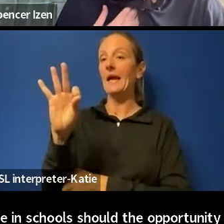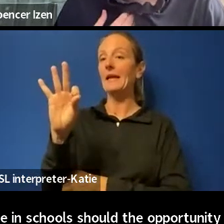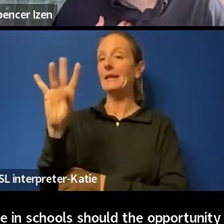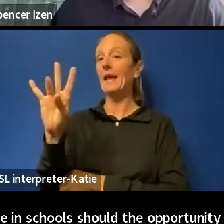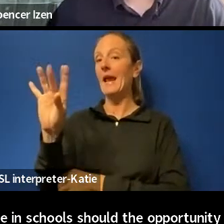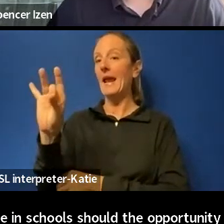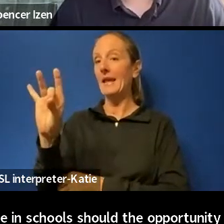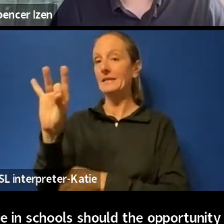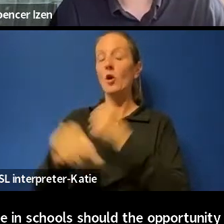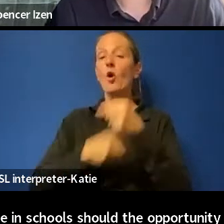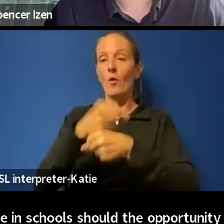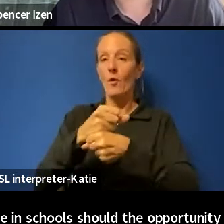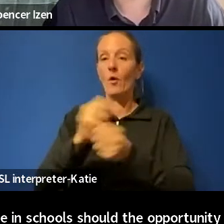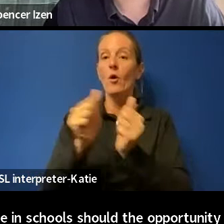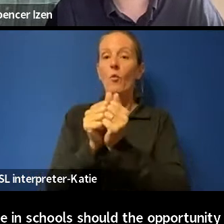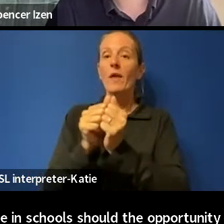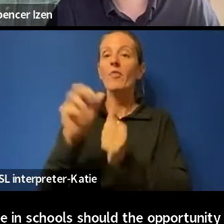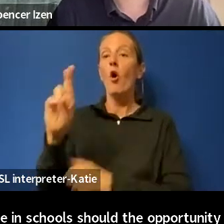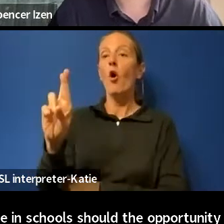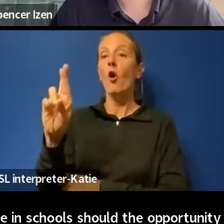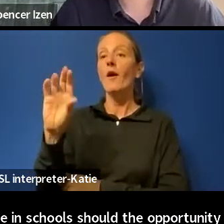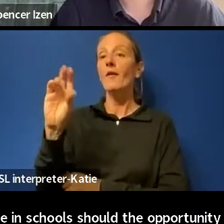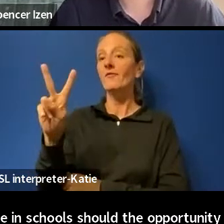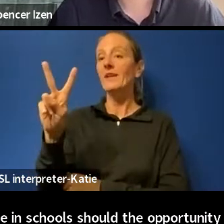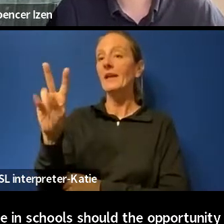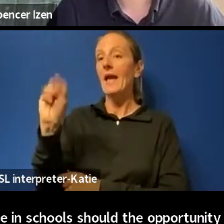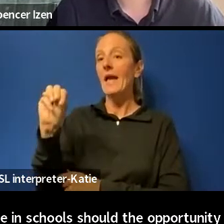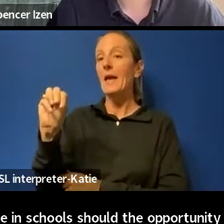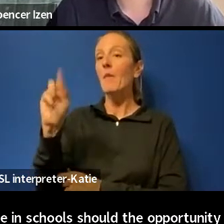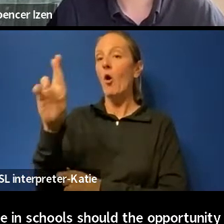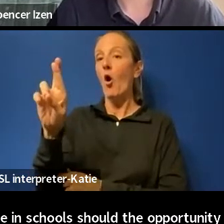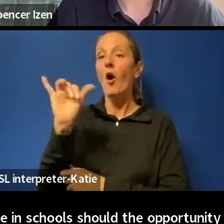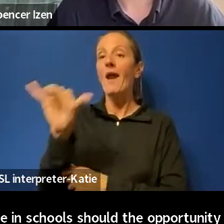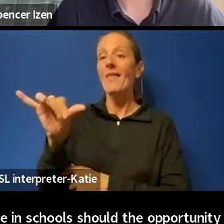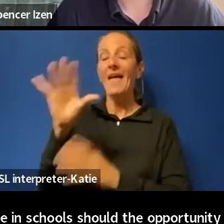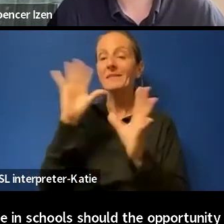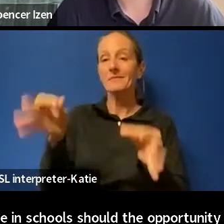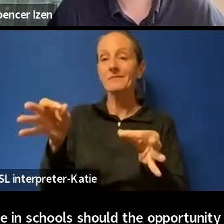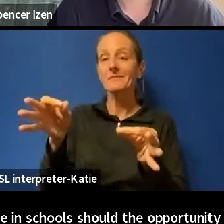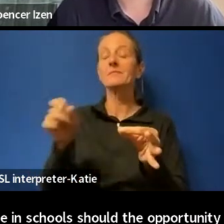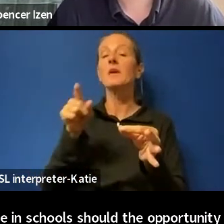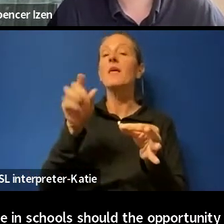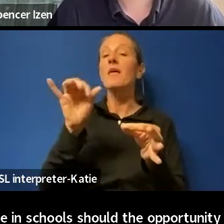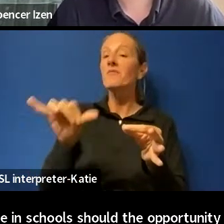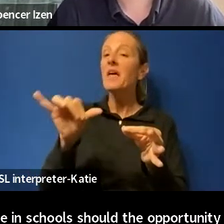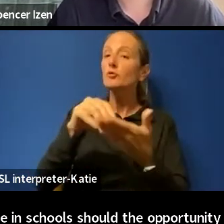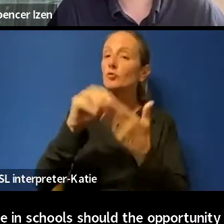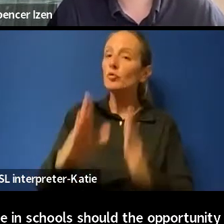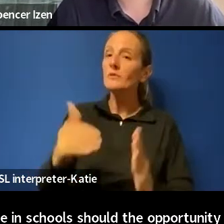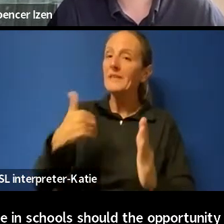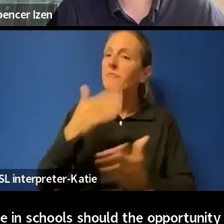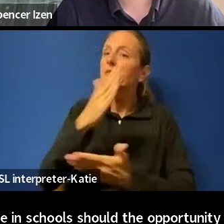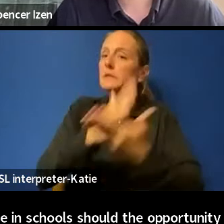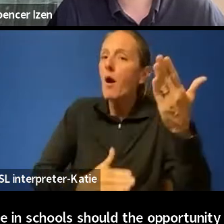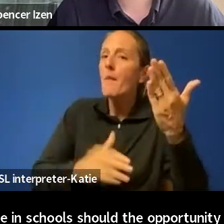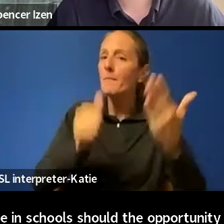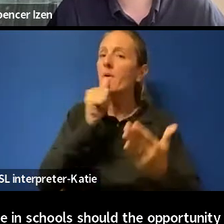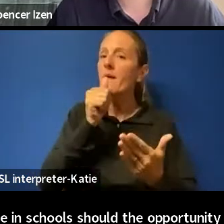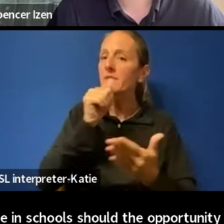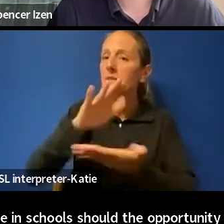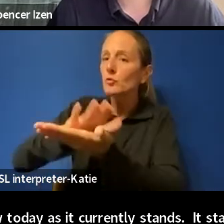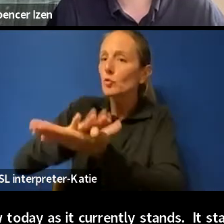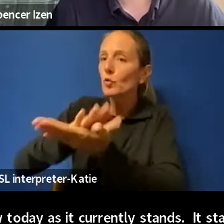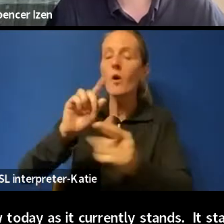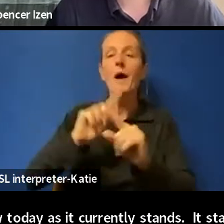decision called RVMR, which determined that students do have an expectation of privacy at school, but that expectation